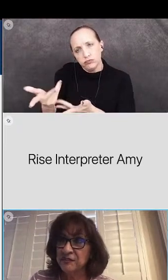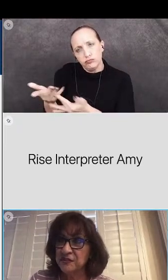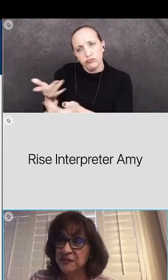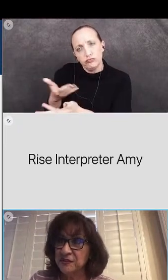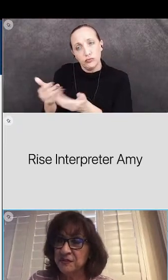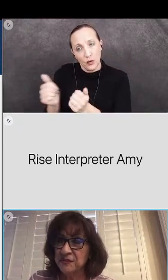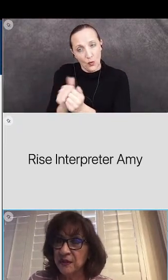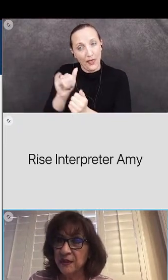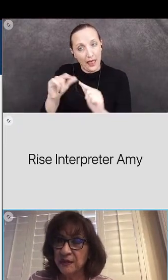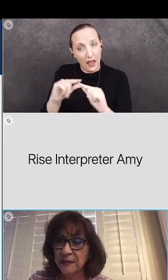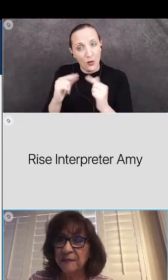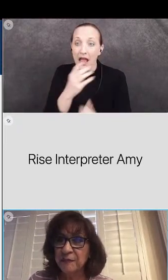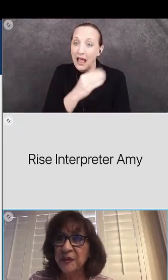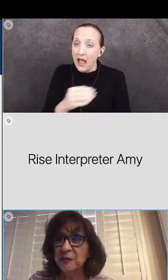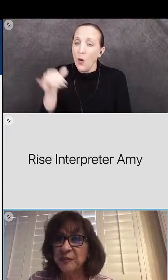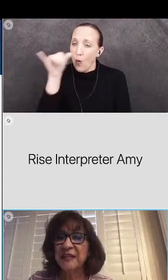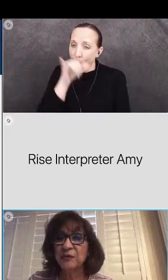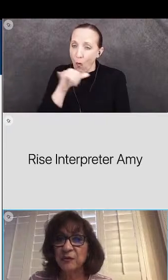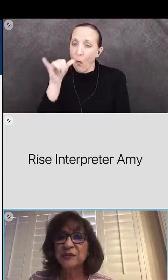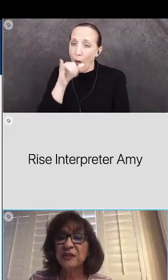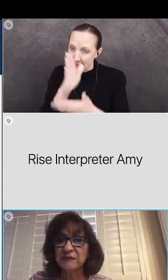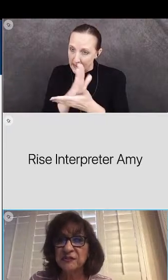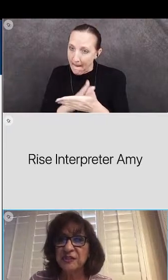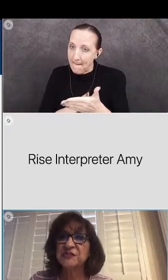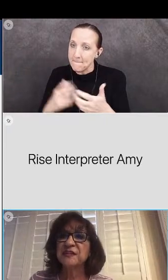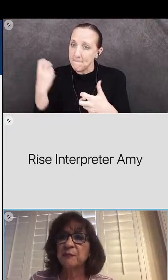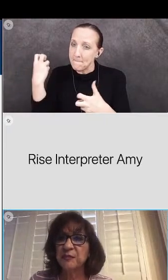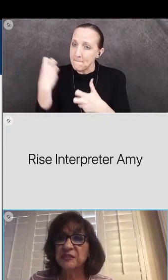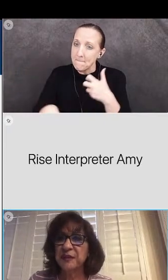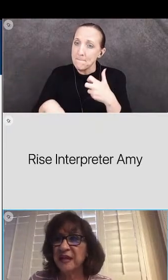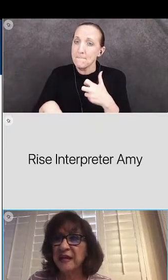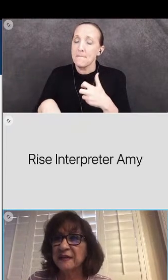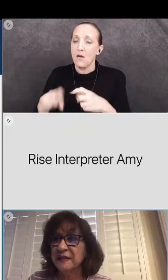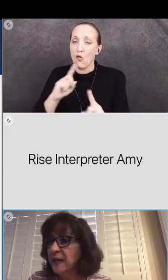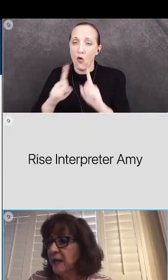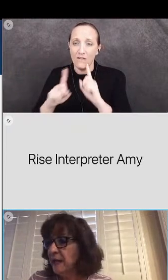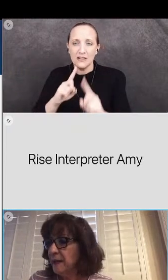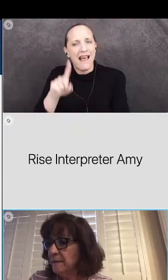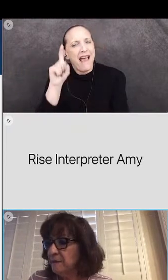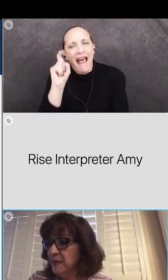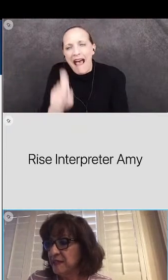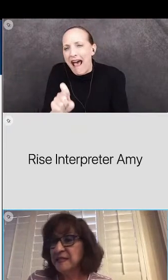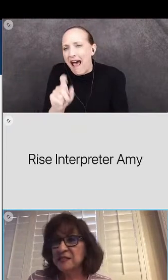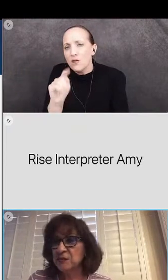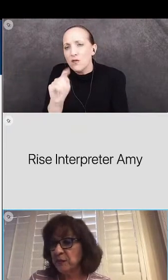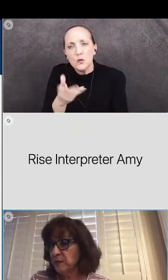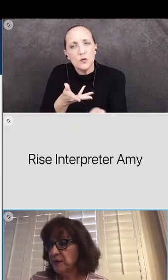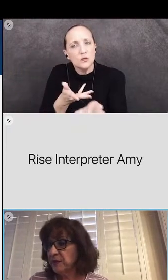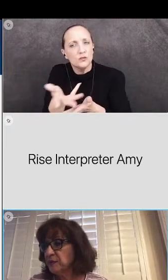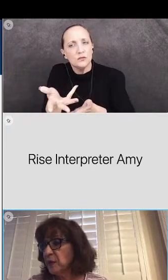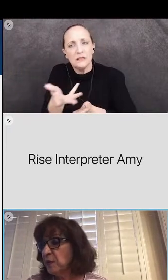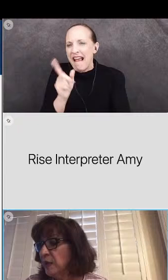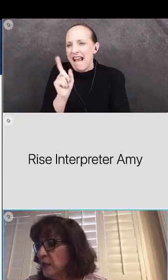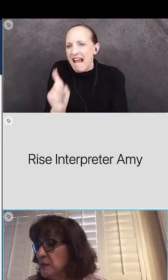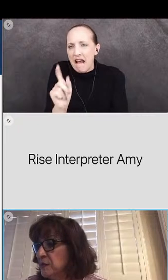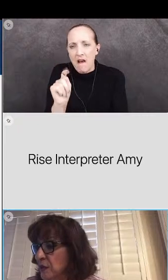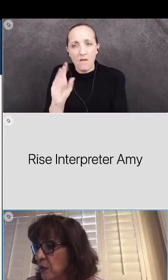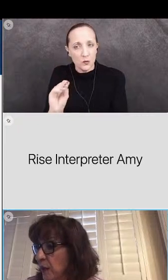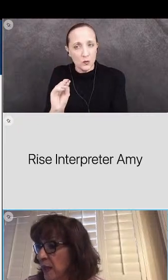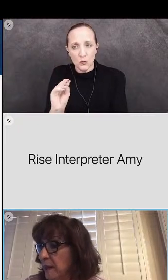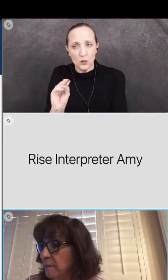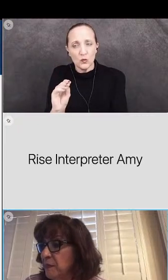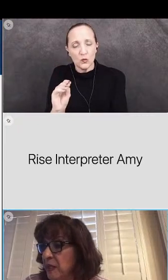difficult conversations. You know, those are conversations that must be had, because that's the way we're going to grow.